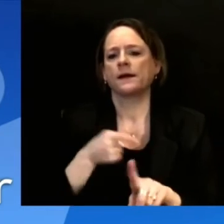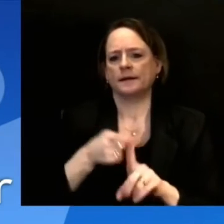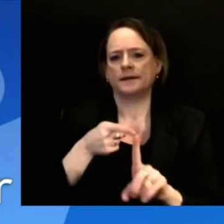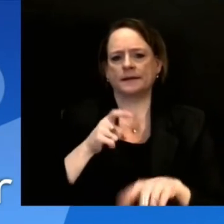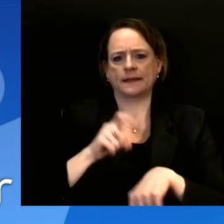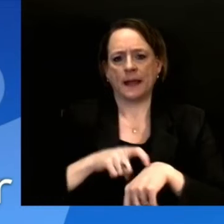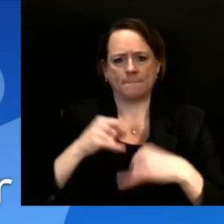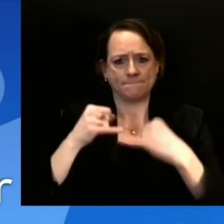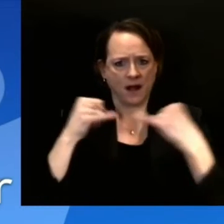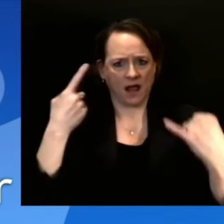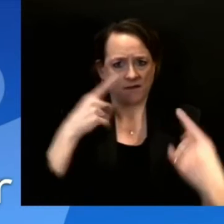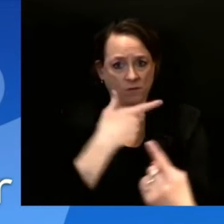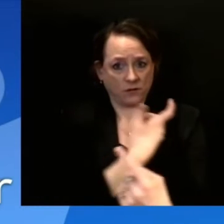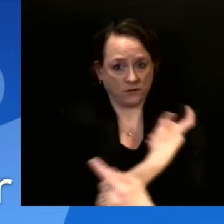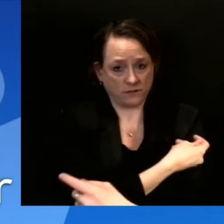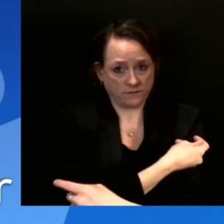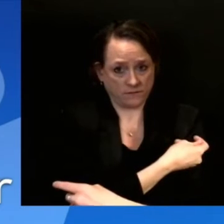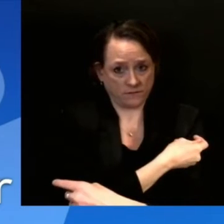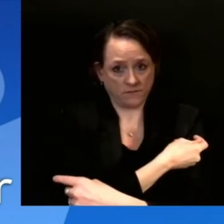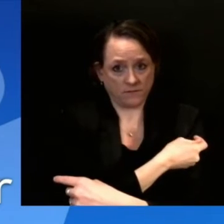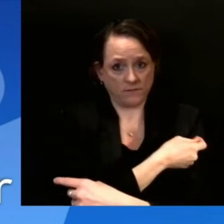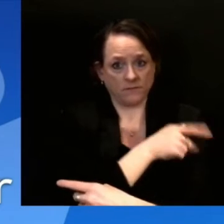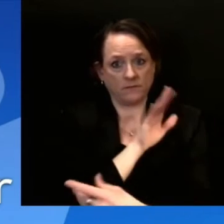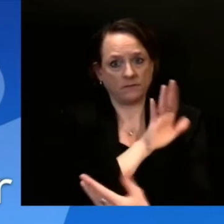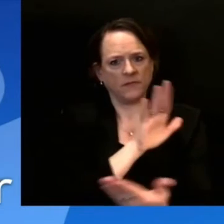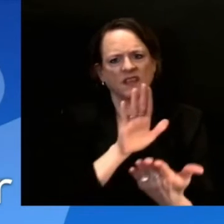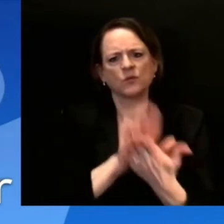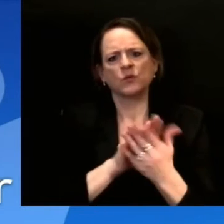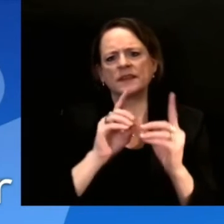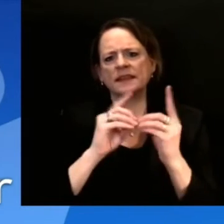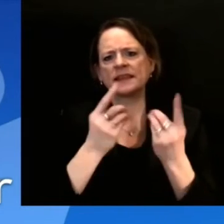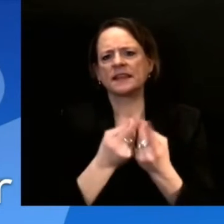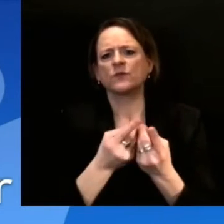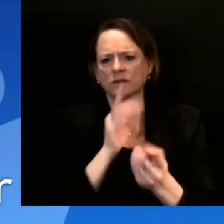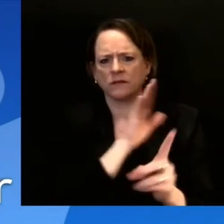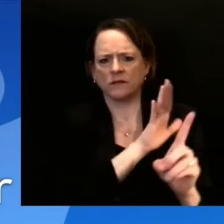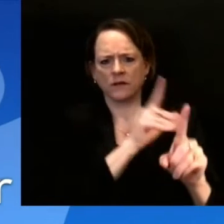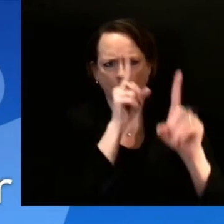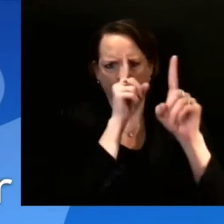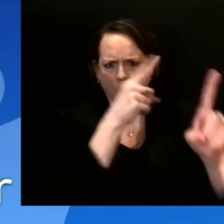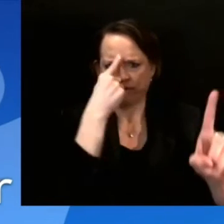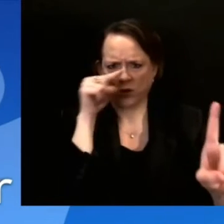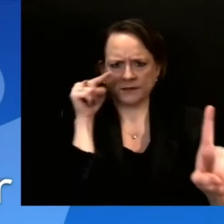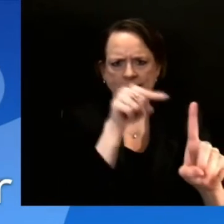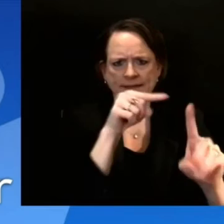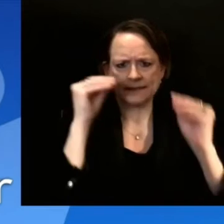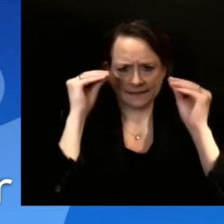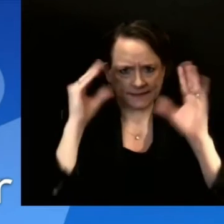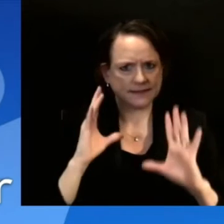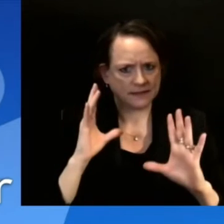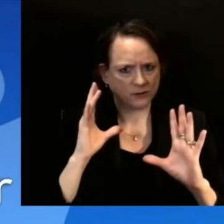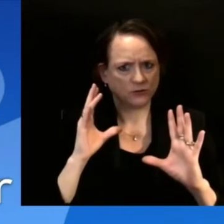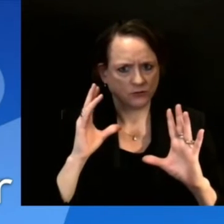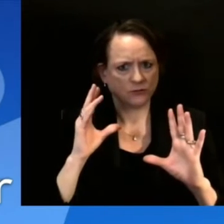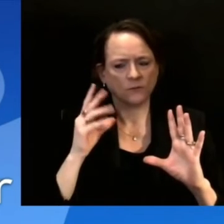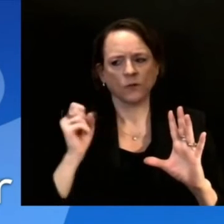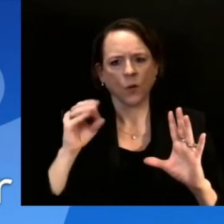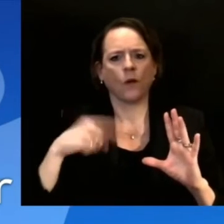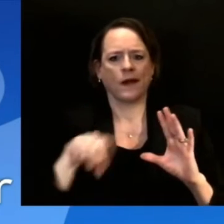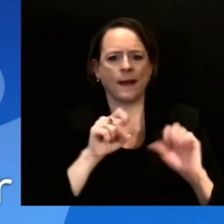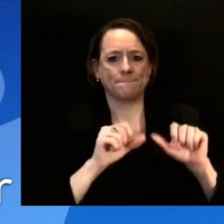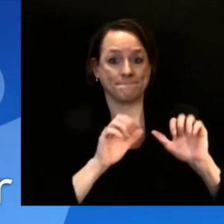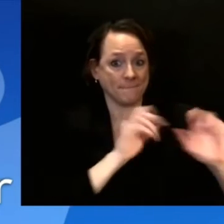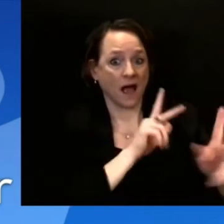vaccinated, a part of their return to the classroom plans. And I wondered if this timeline is going to slide that a little bit.